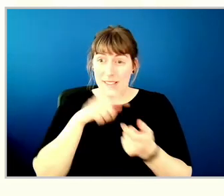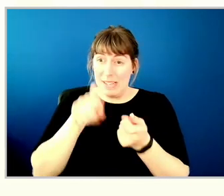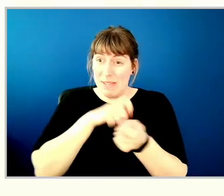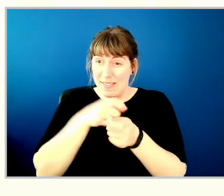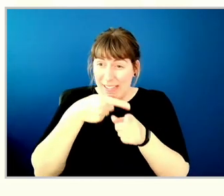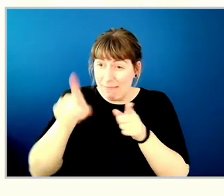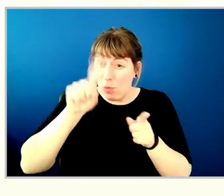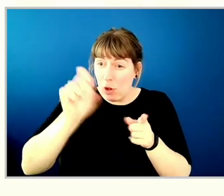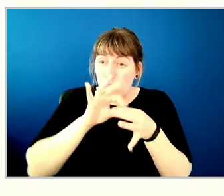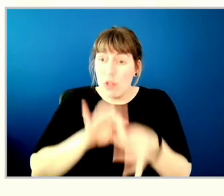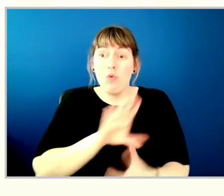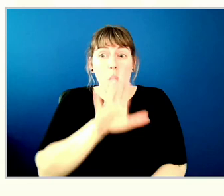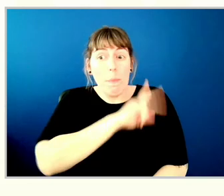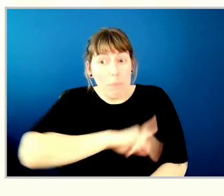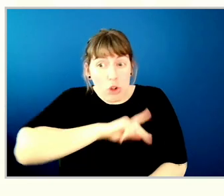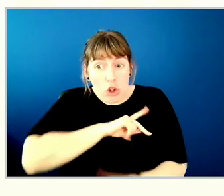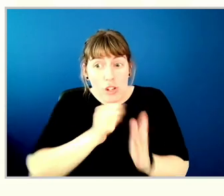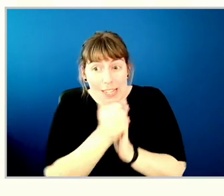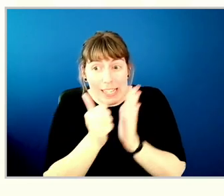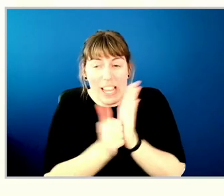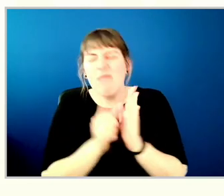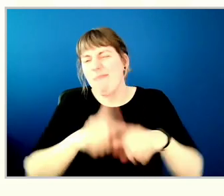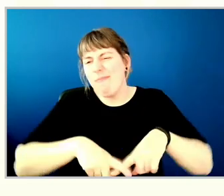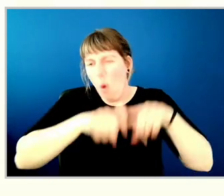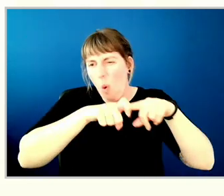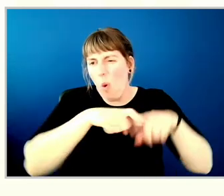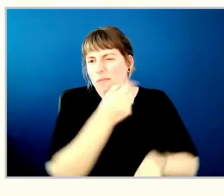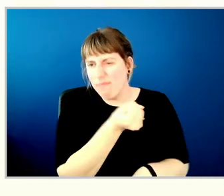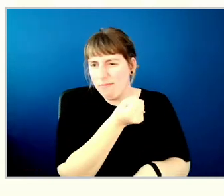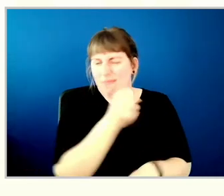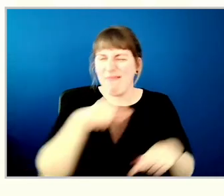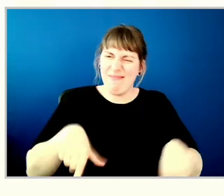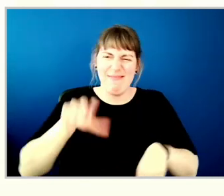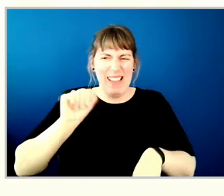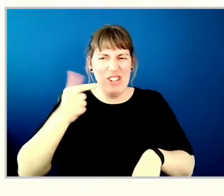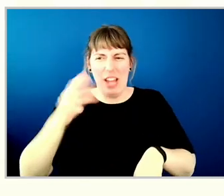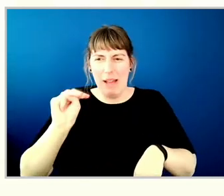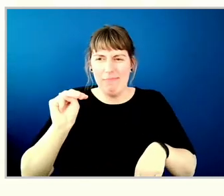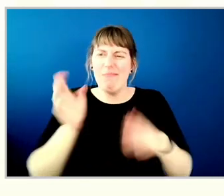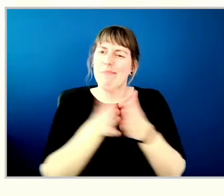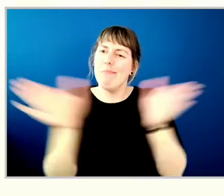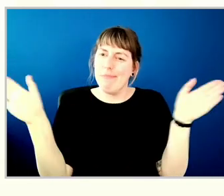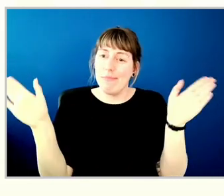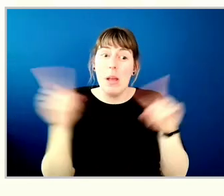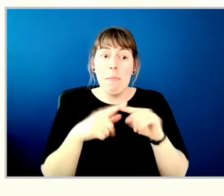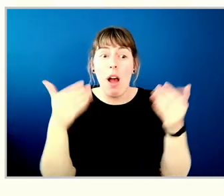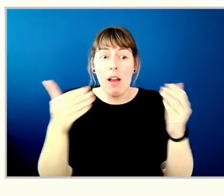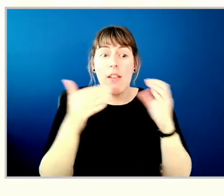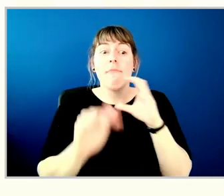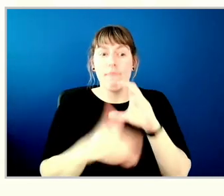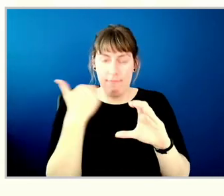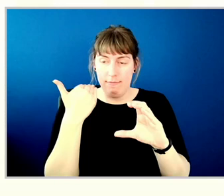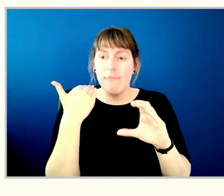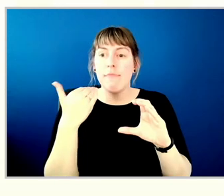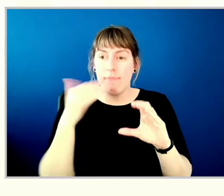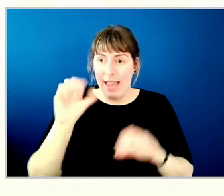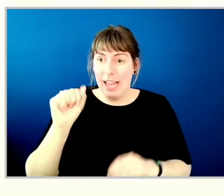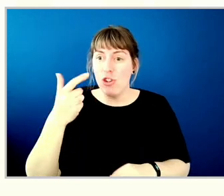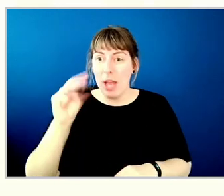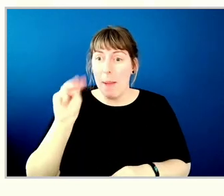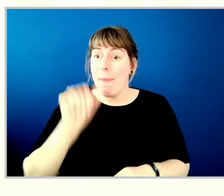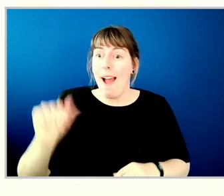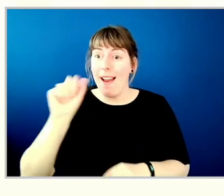accounts, we don't deal with those here at the AGM. But we encourage you to email us at AGM at Vancity